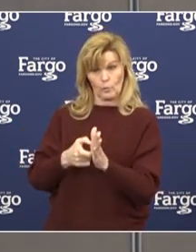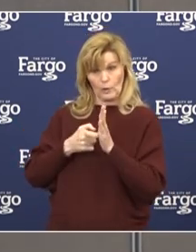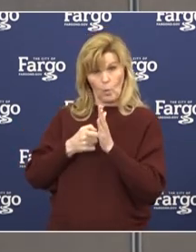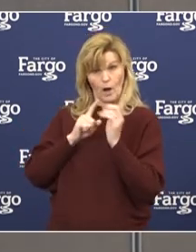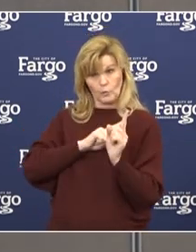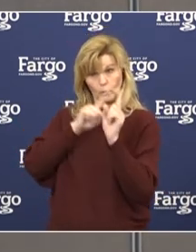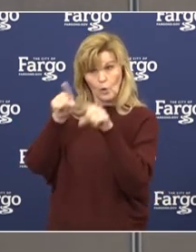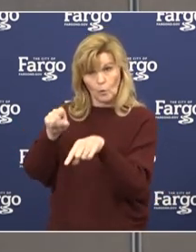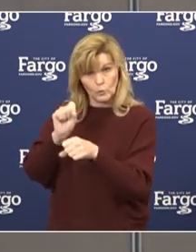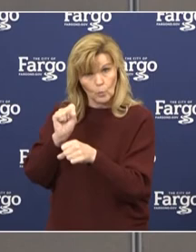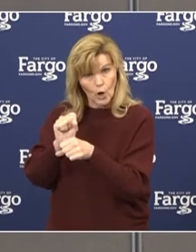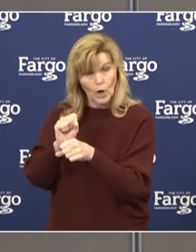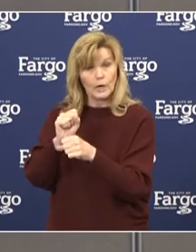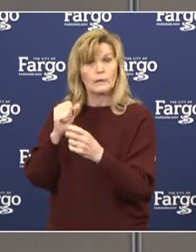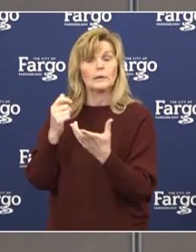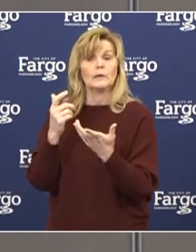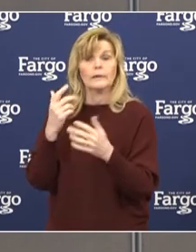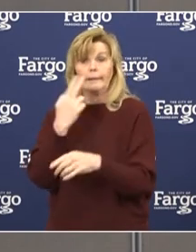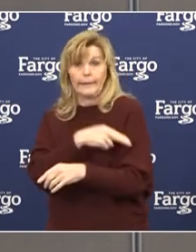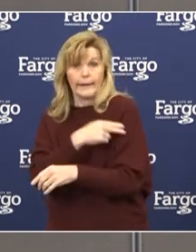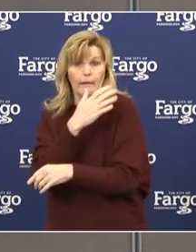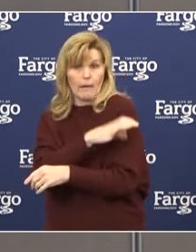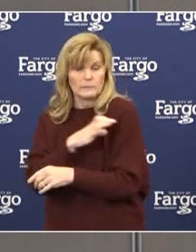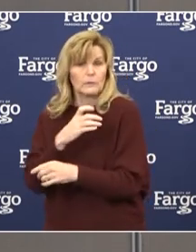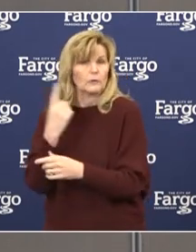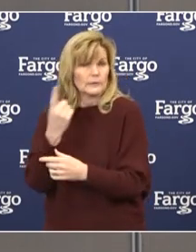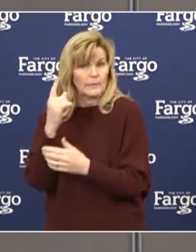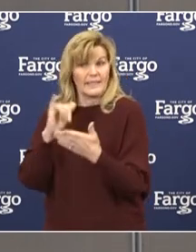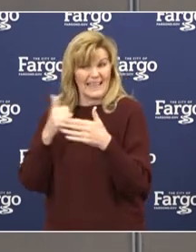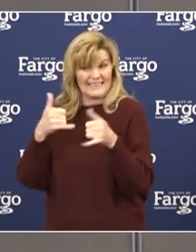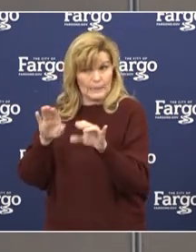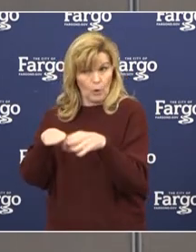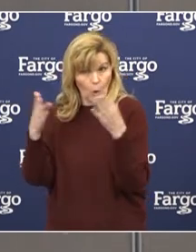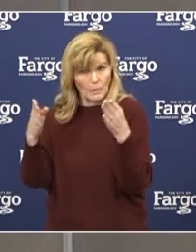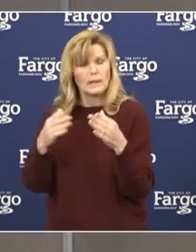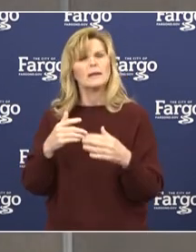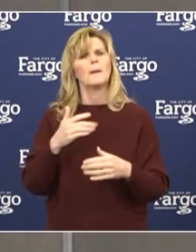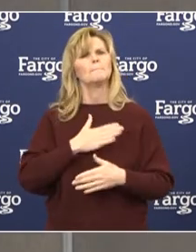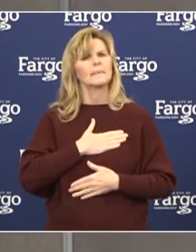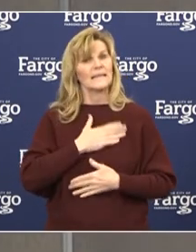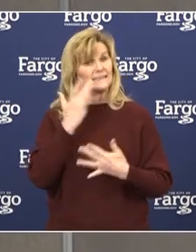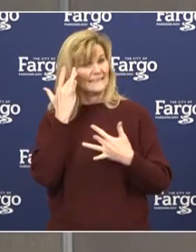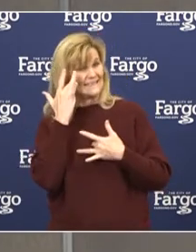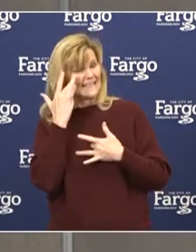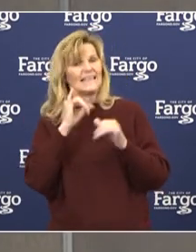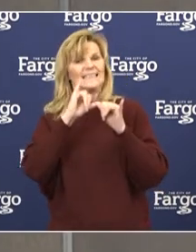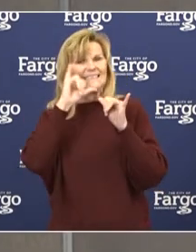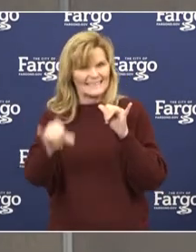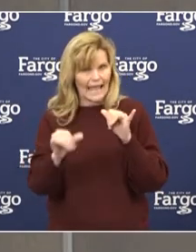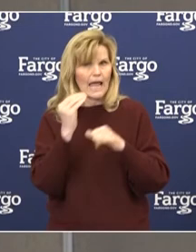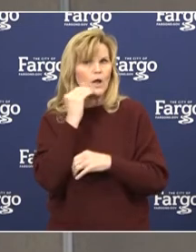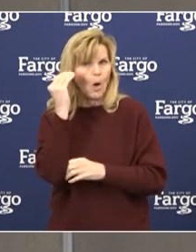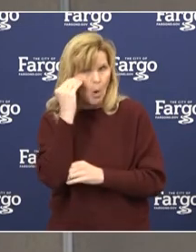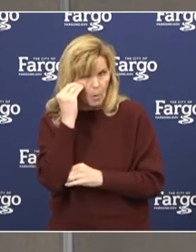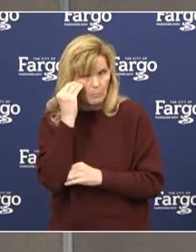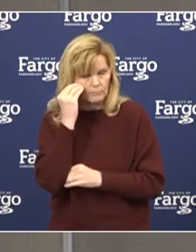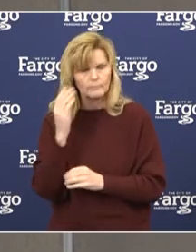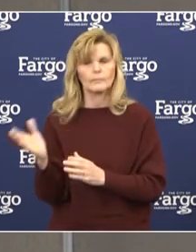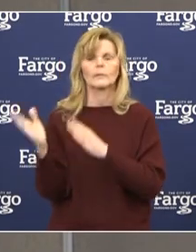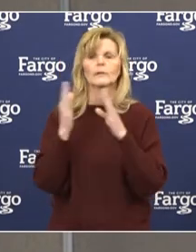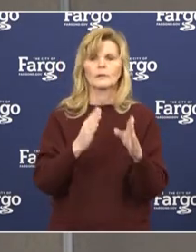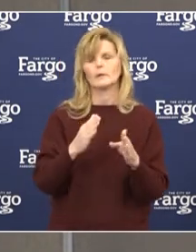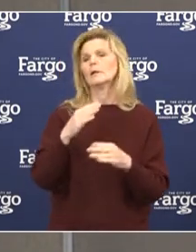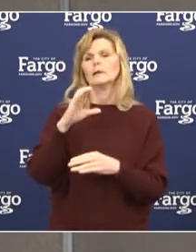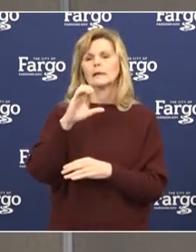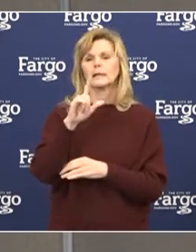unwell, stay home from work. Thanks. Thank you, Desi. Next we have Clay Clowney Public Health. Kathy